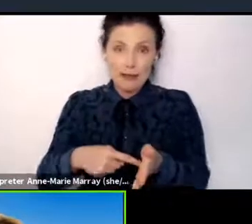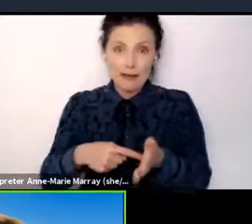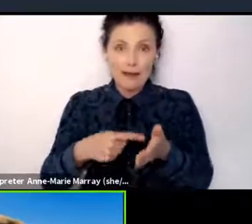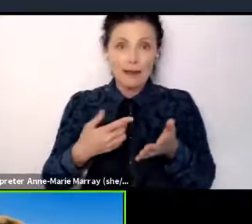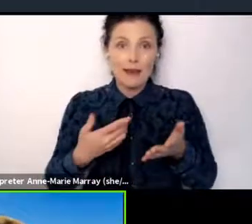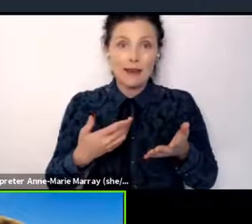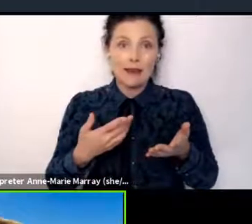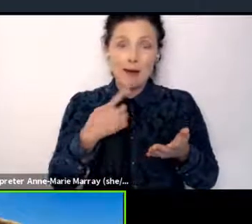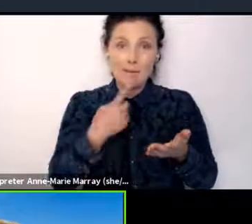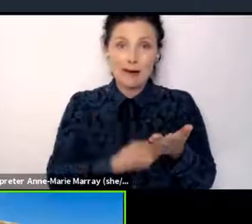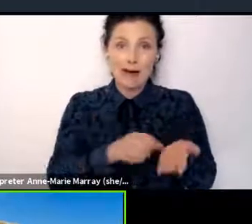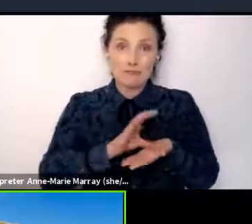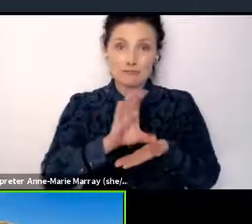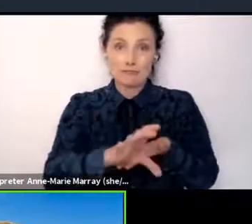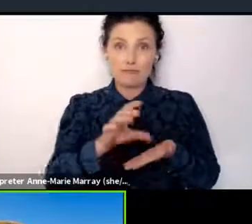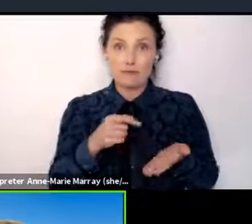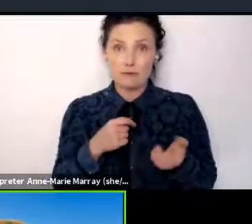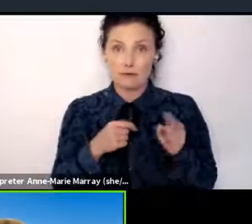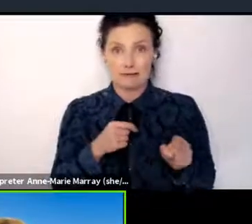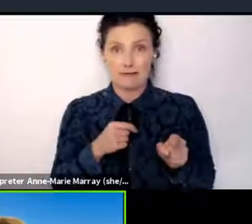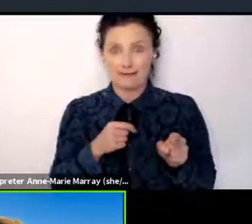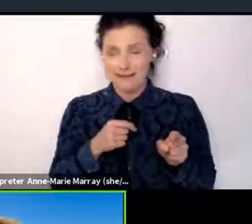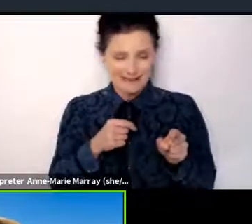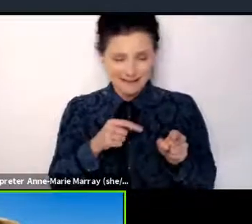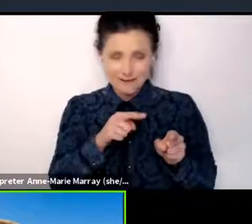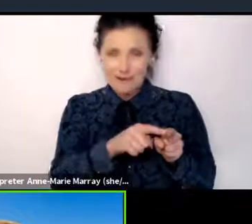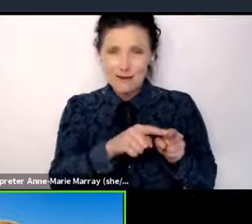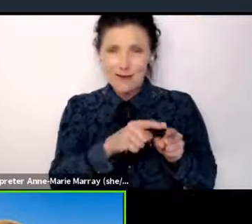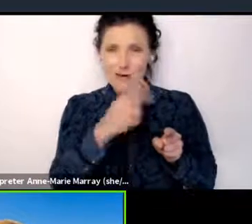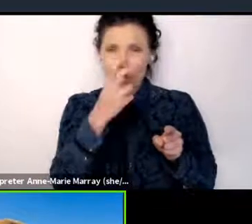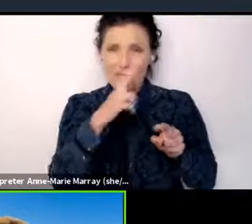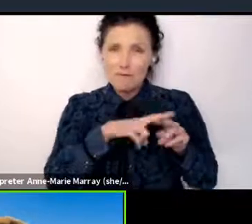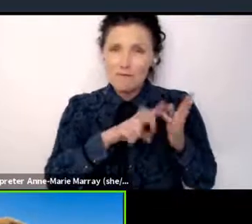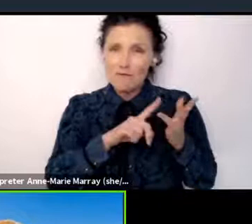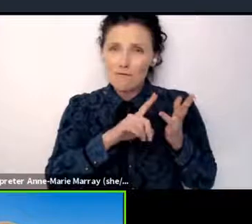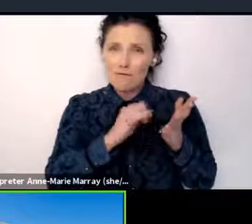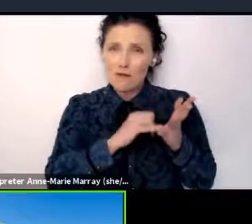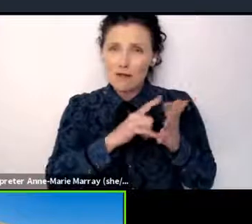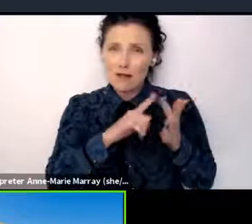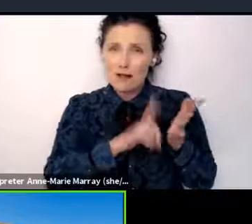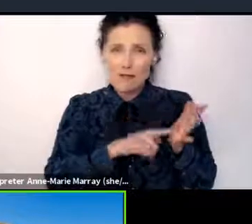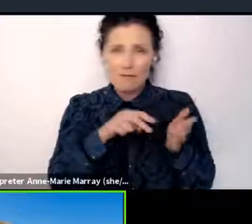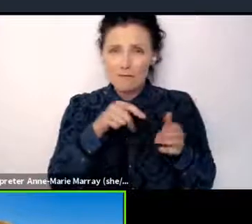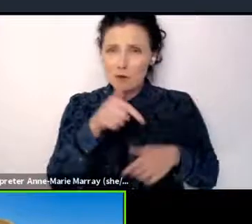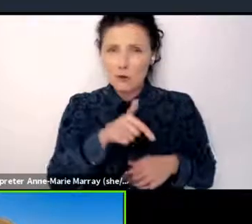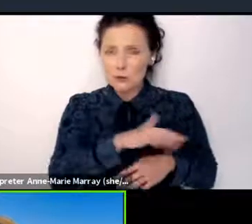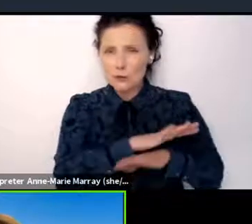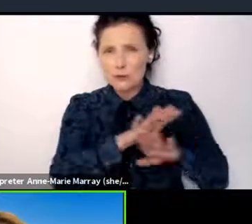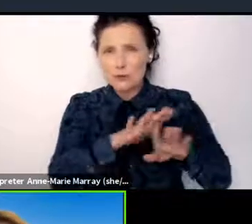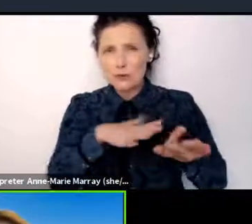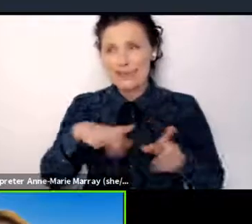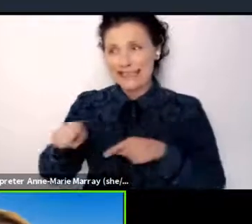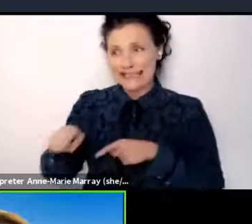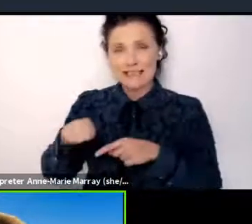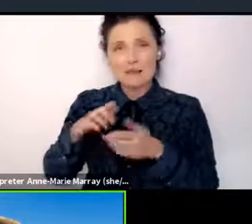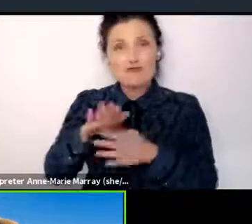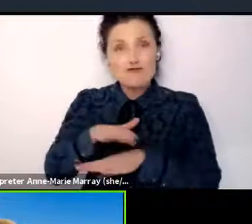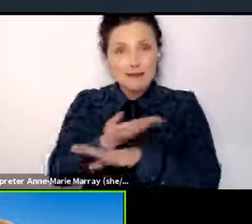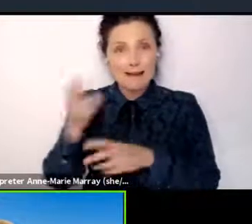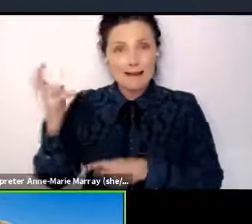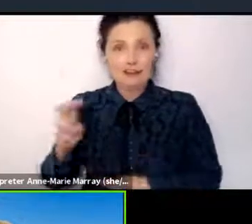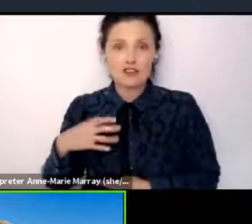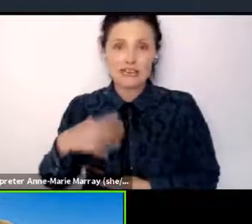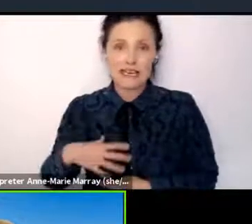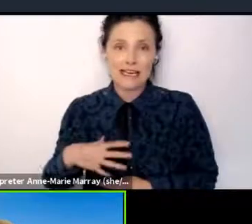right now to be directed to a green transition to the creating of green jobs and a just transition for everyone or 1